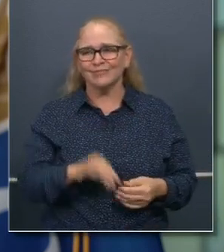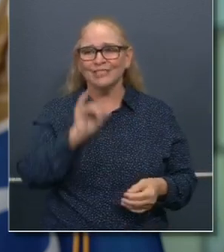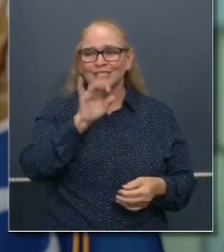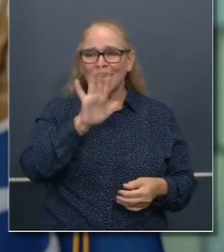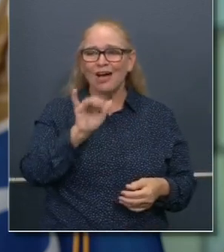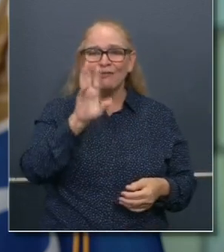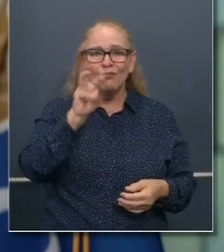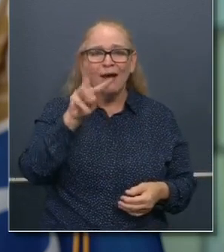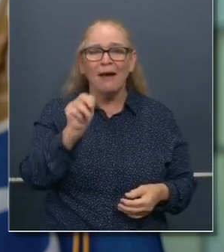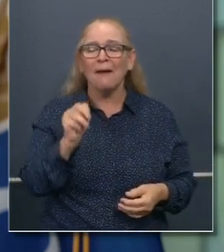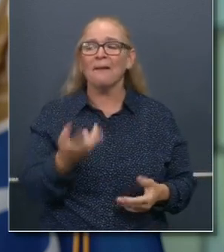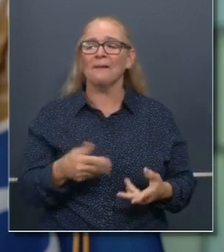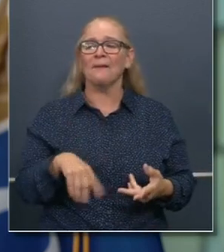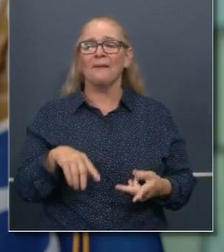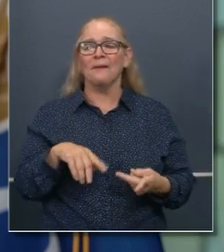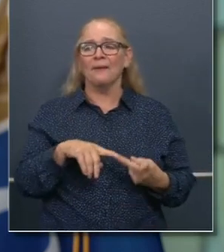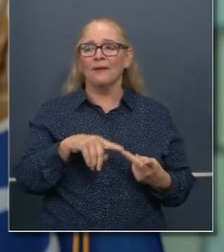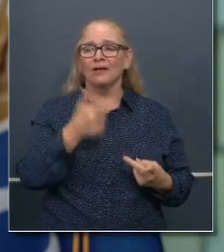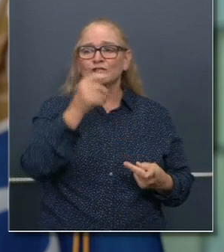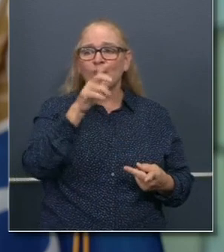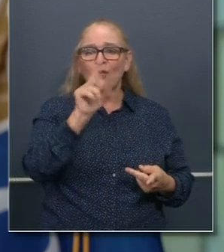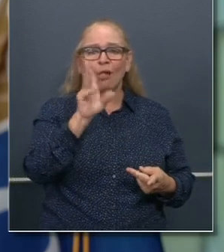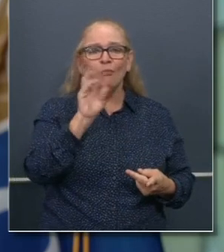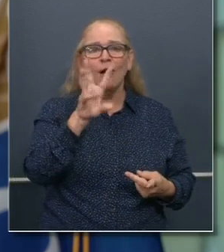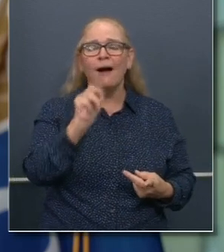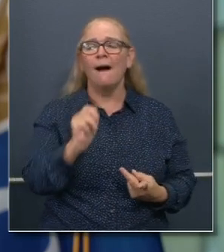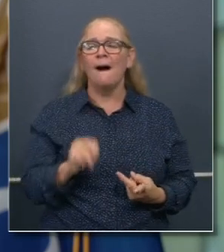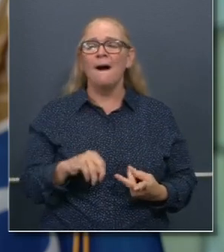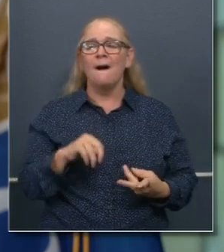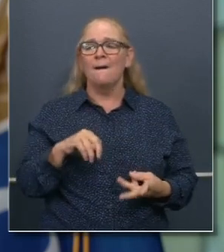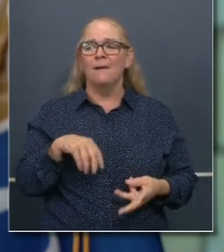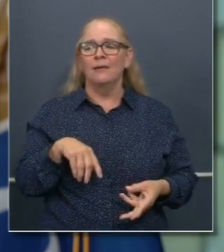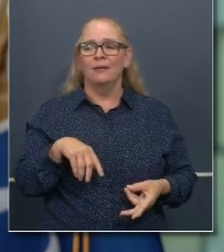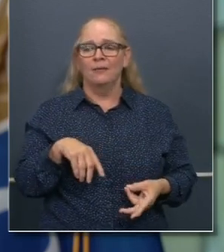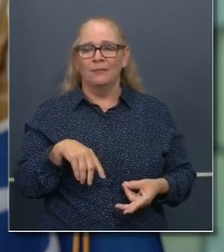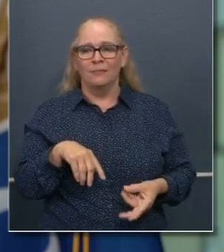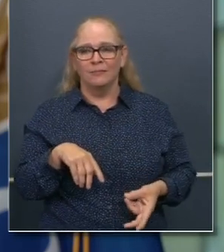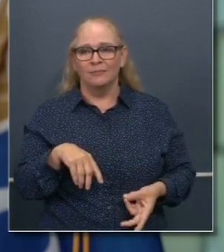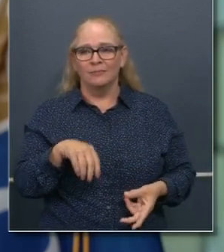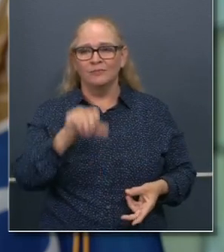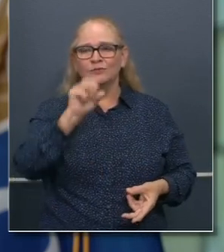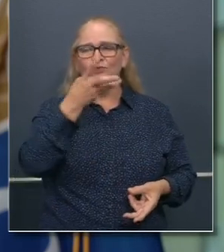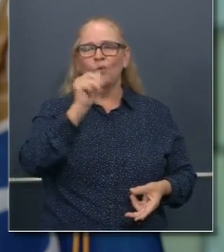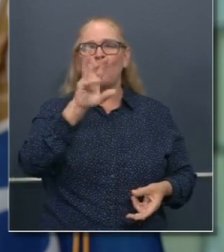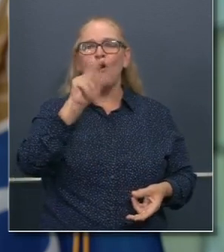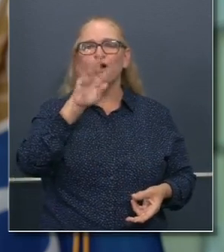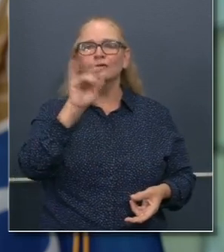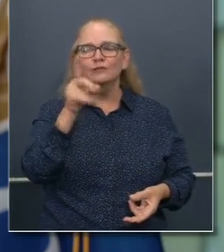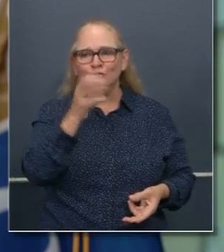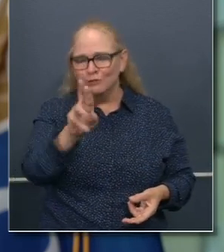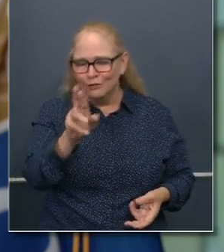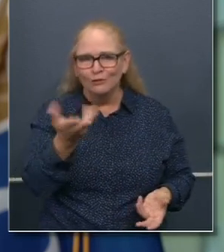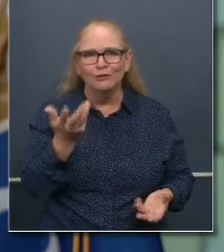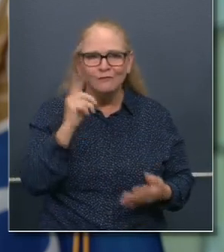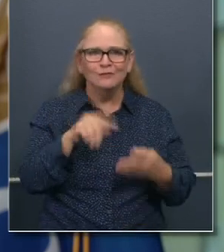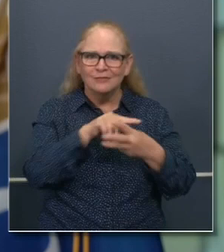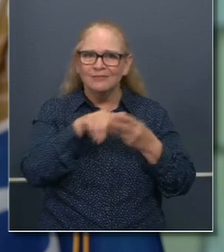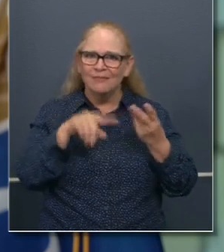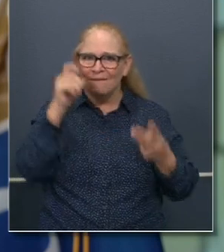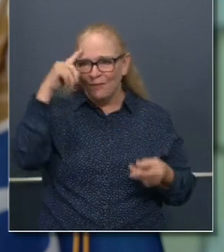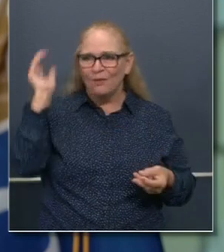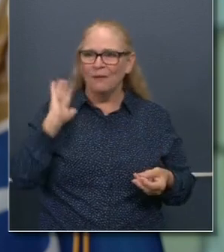Proud of the work in partnership now with Davis Wilson and others that have been incredibly supportive. California has a proud